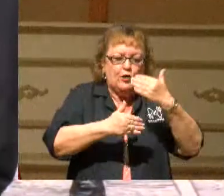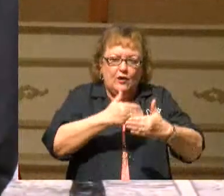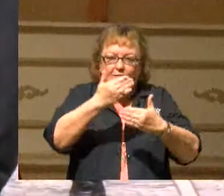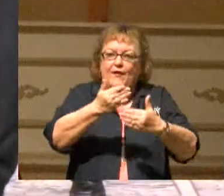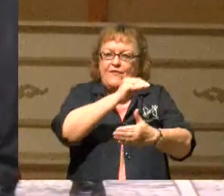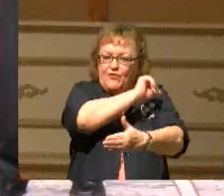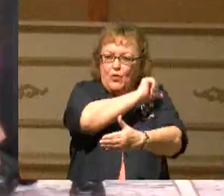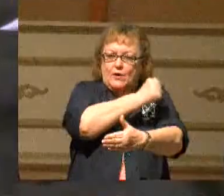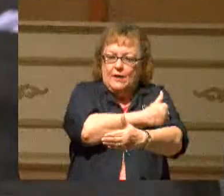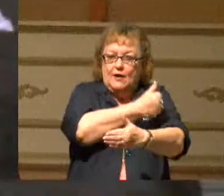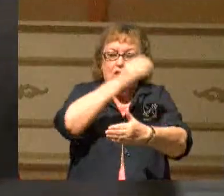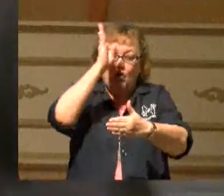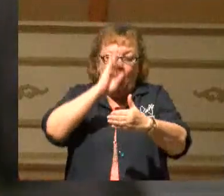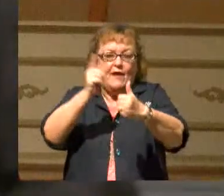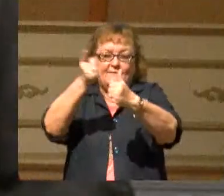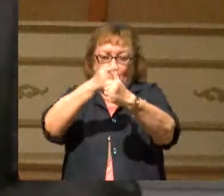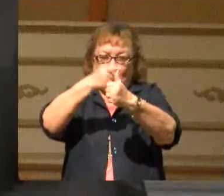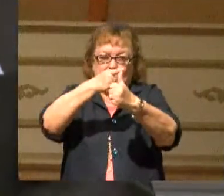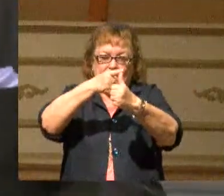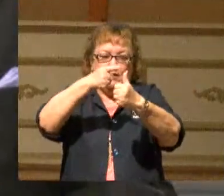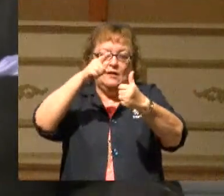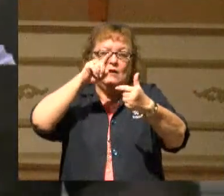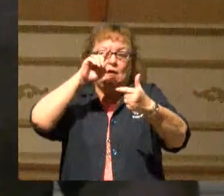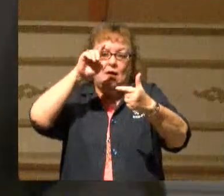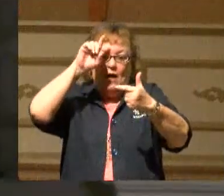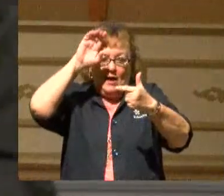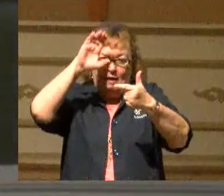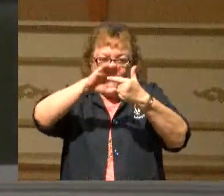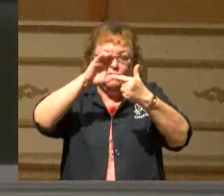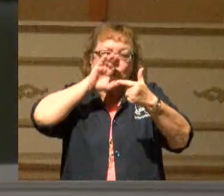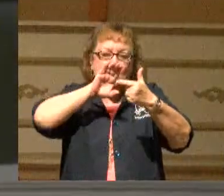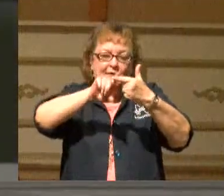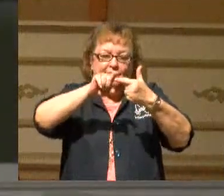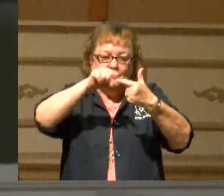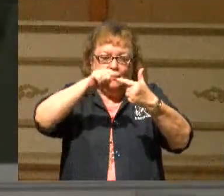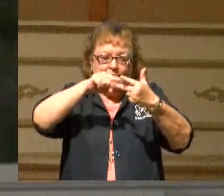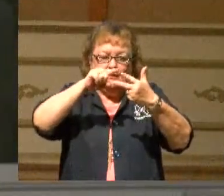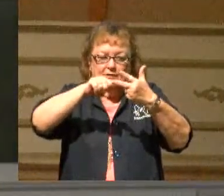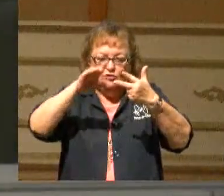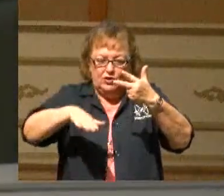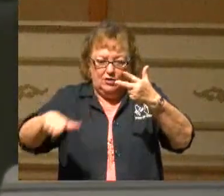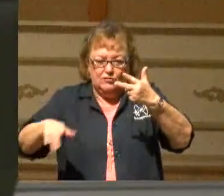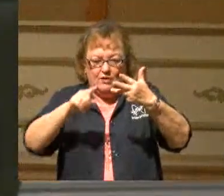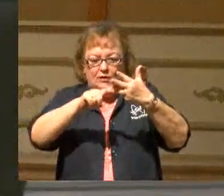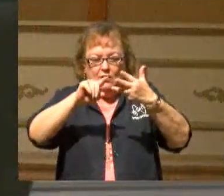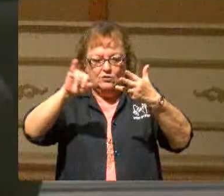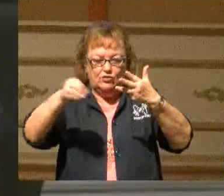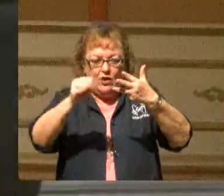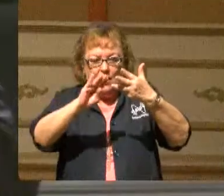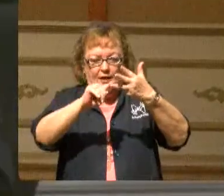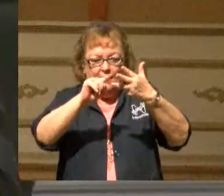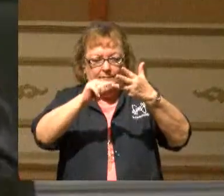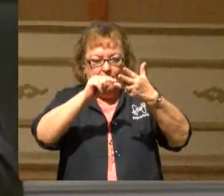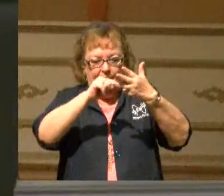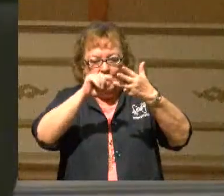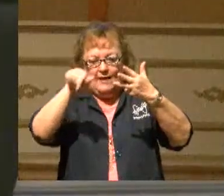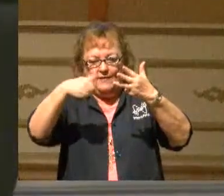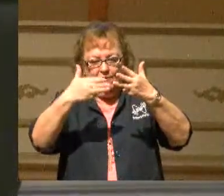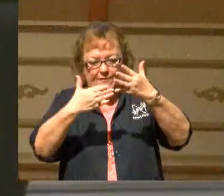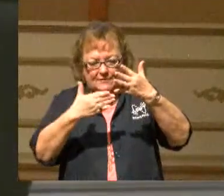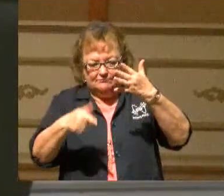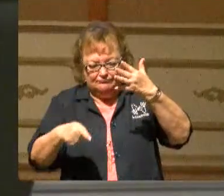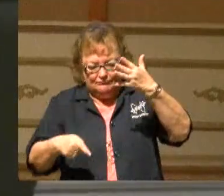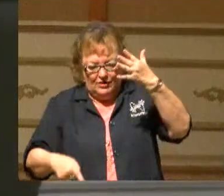It's God first, spouse second, children next, job, and everything else, all in